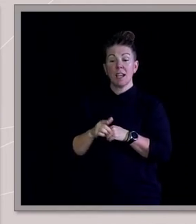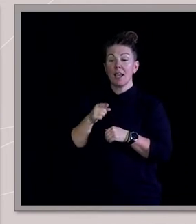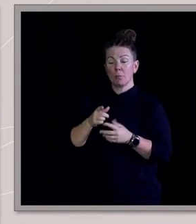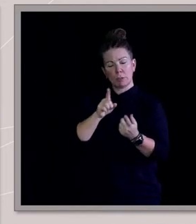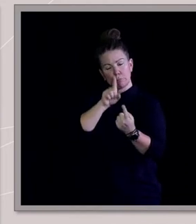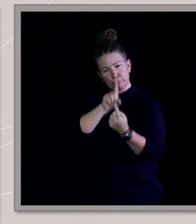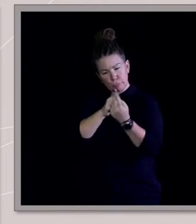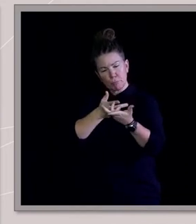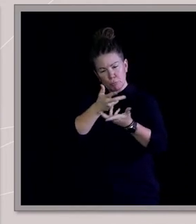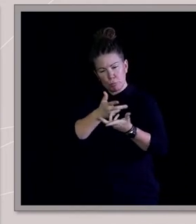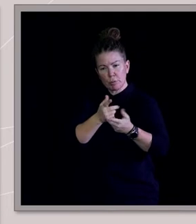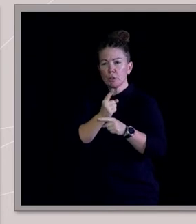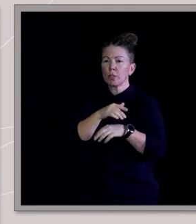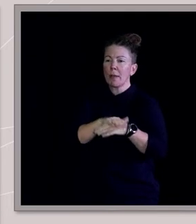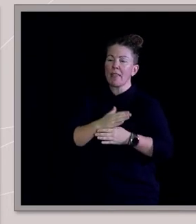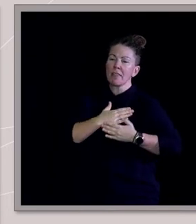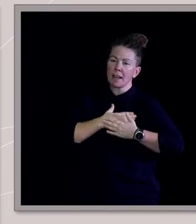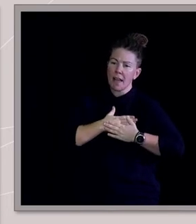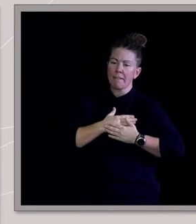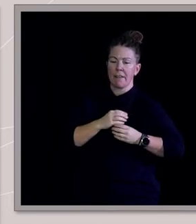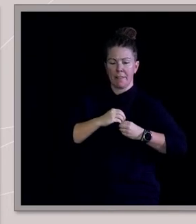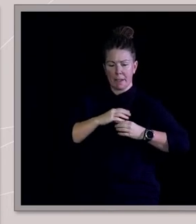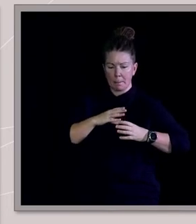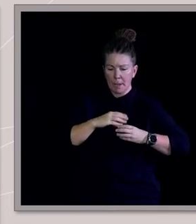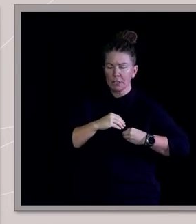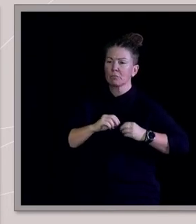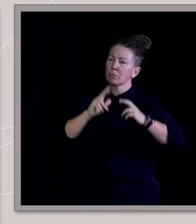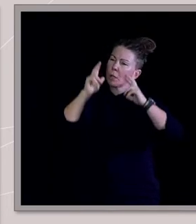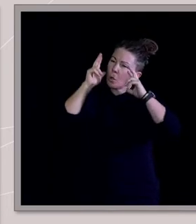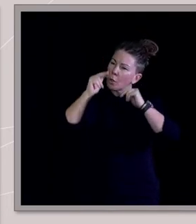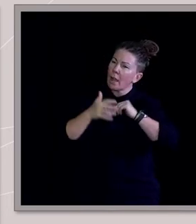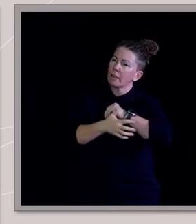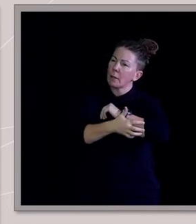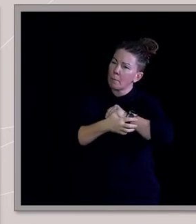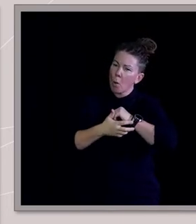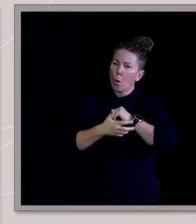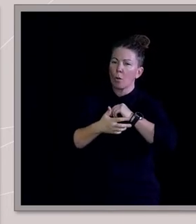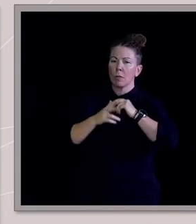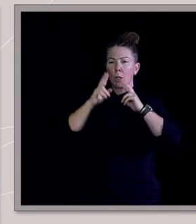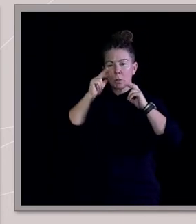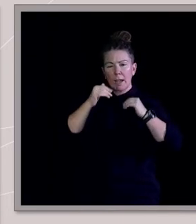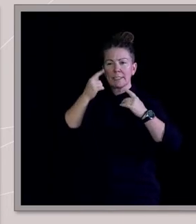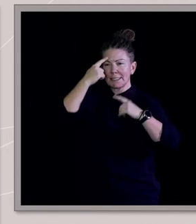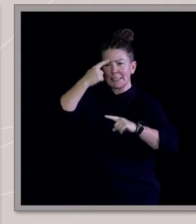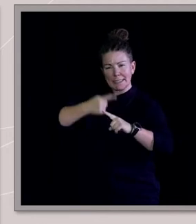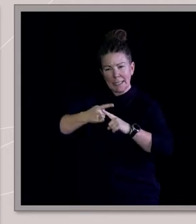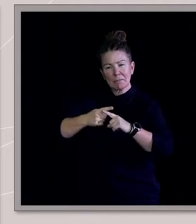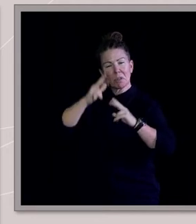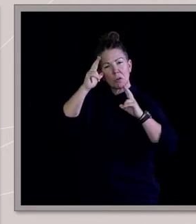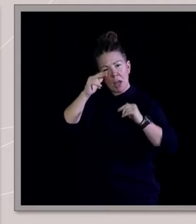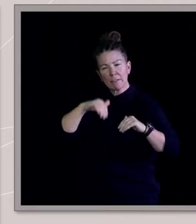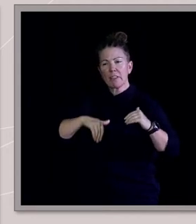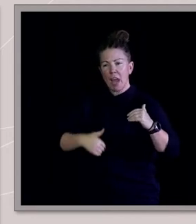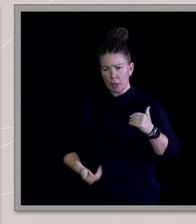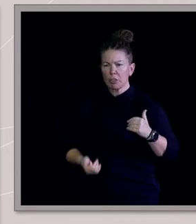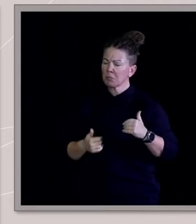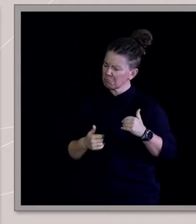loving side of Jesus Christ, looking after the poor, the sick, the hungry, taking on the religious authorities of